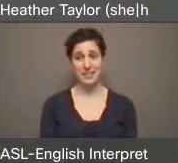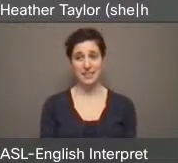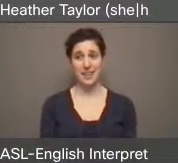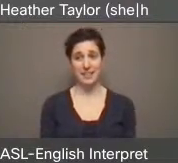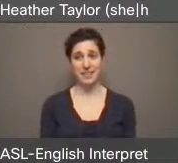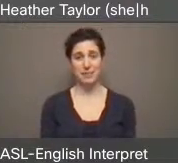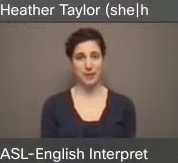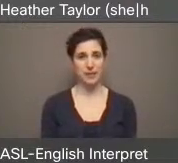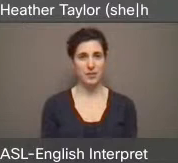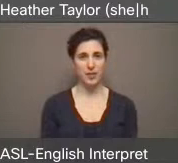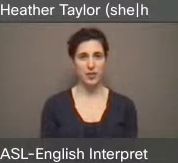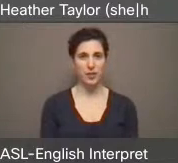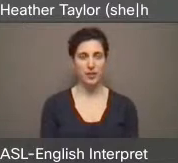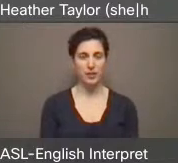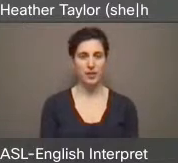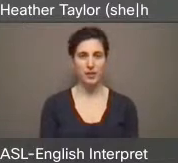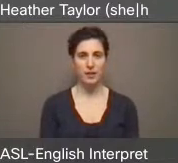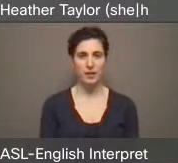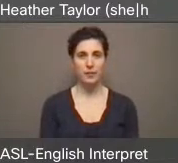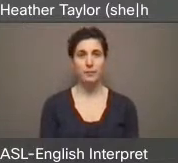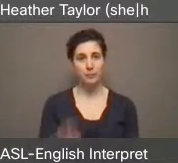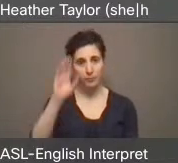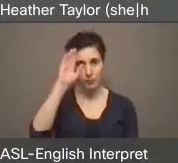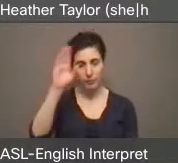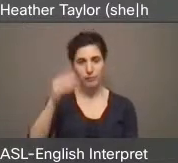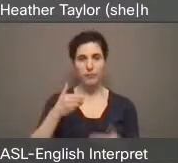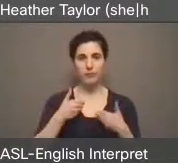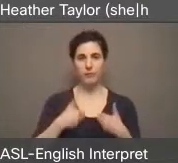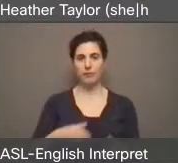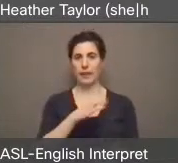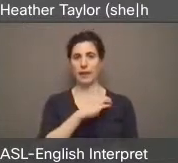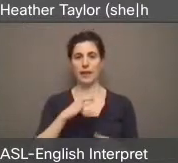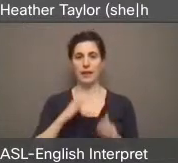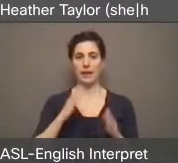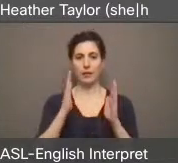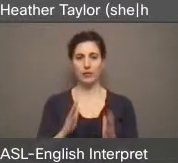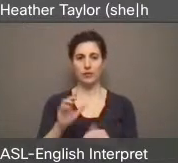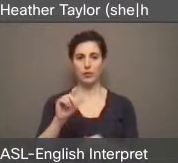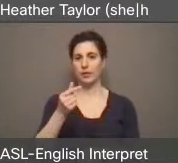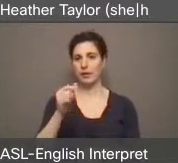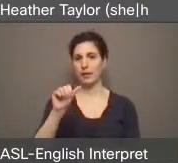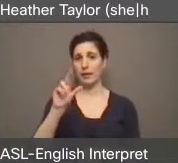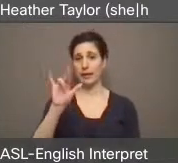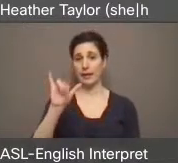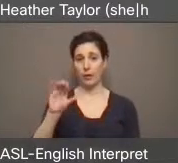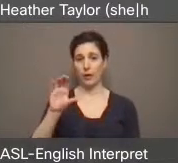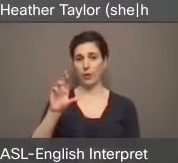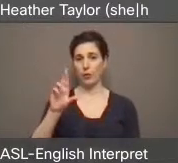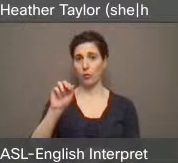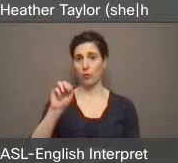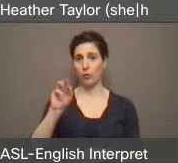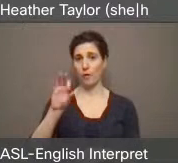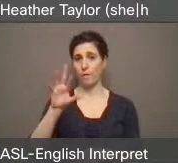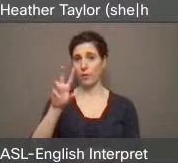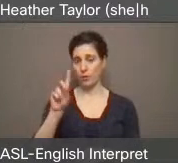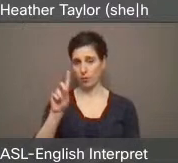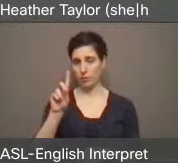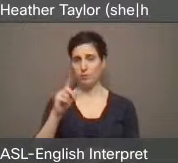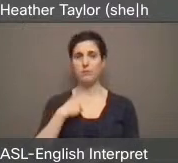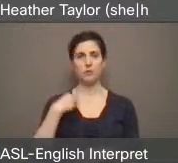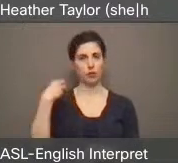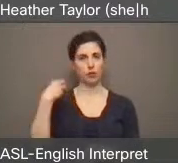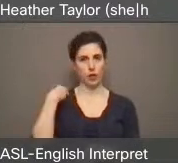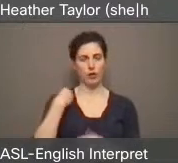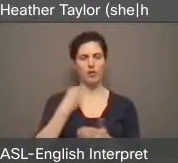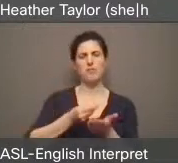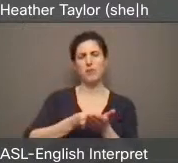Good evening. My name is Councillor Gary Crawford, and I am the chair of the budget committee. The clerk has confirmed that we